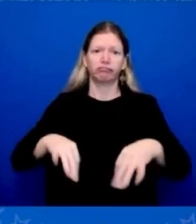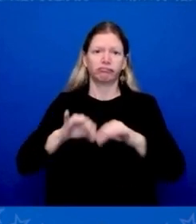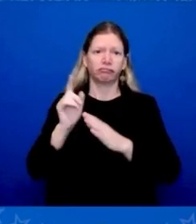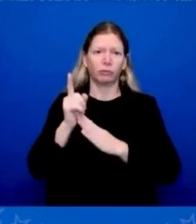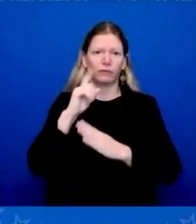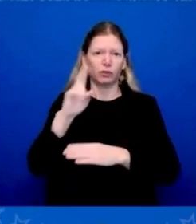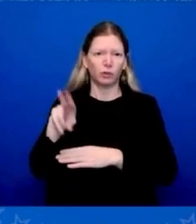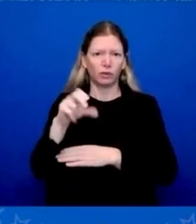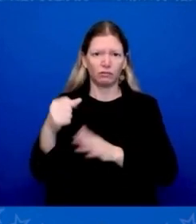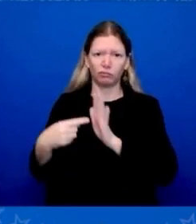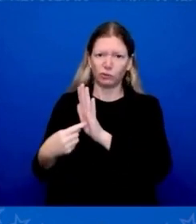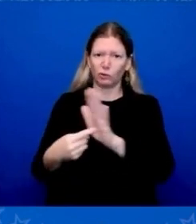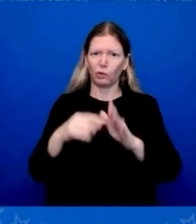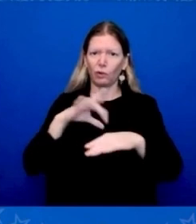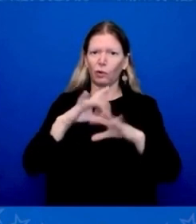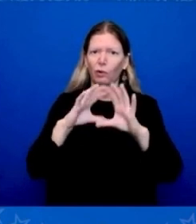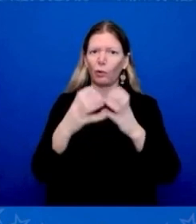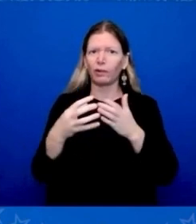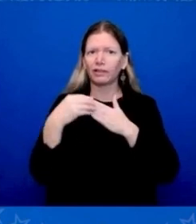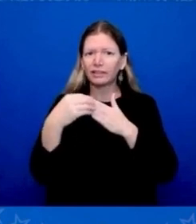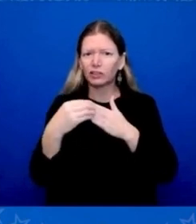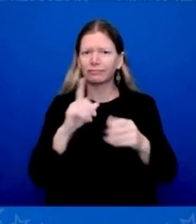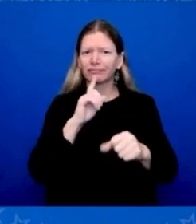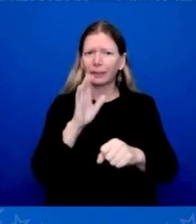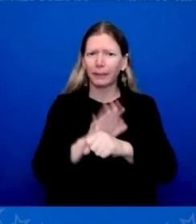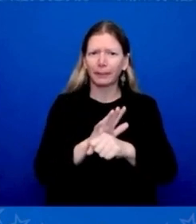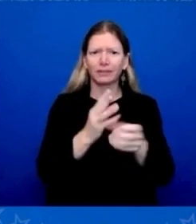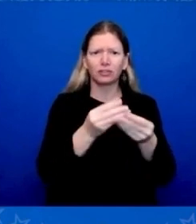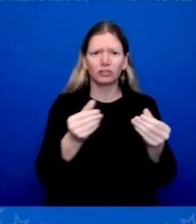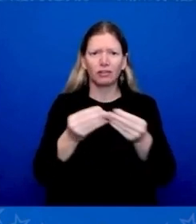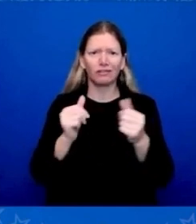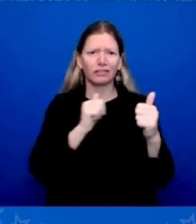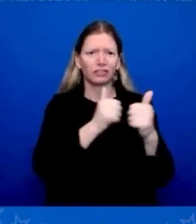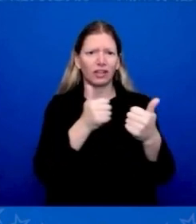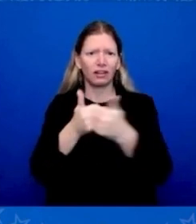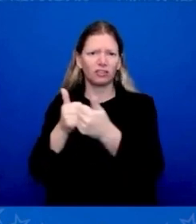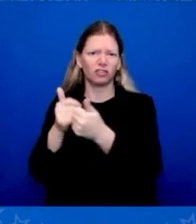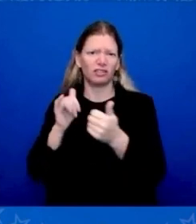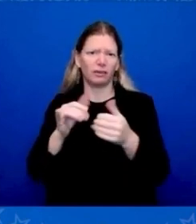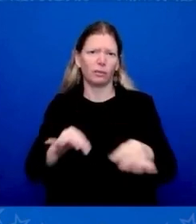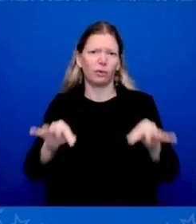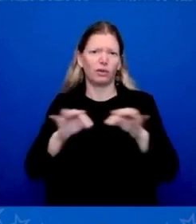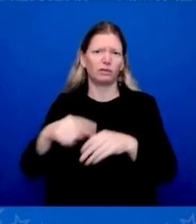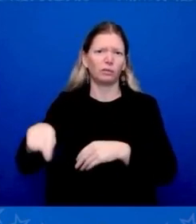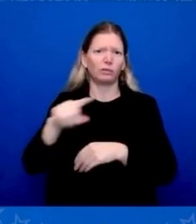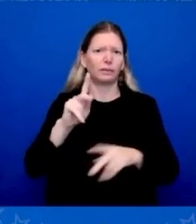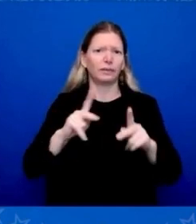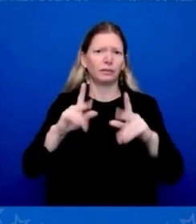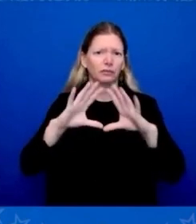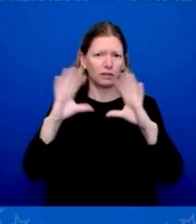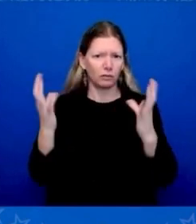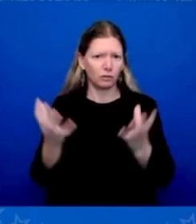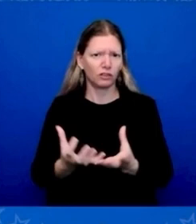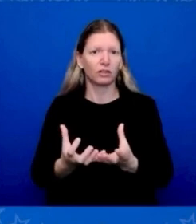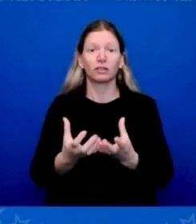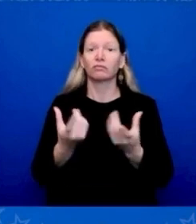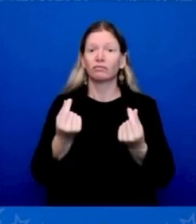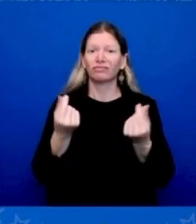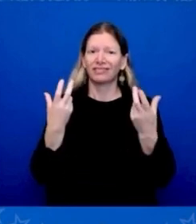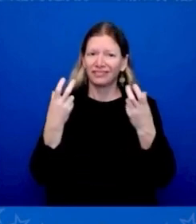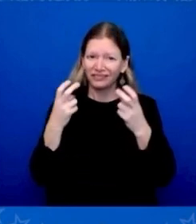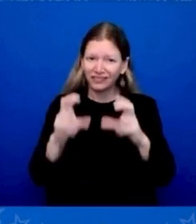to people around the world. Investing in inclusive growth and sustainable development, addressing the climate crisis,